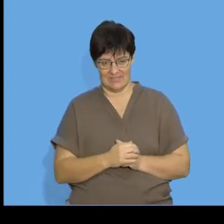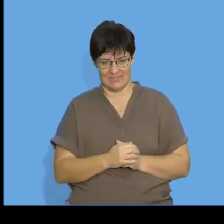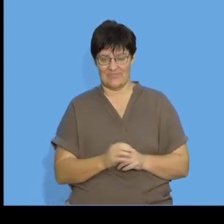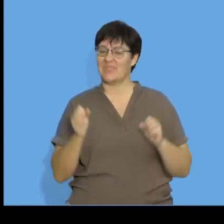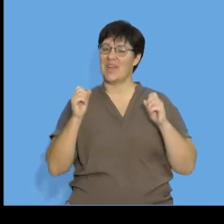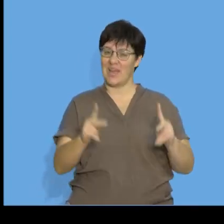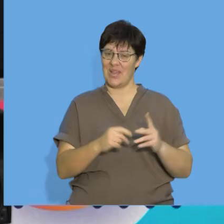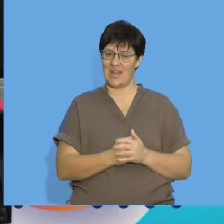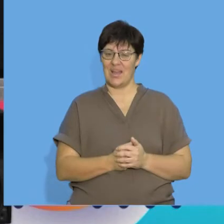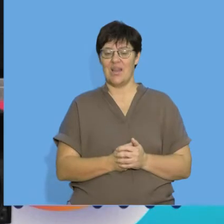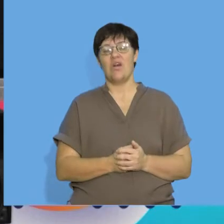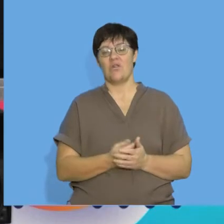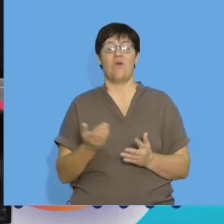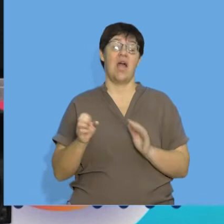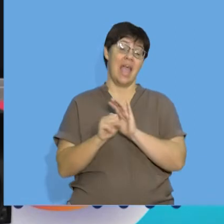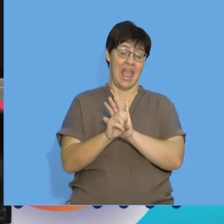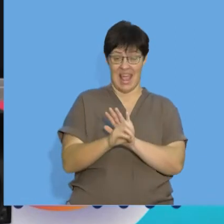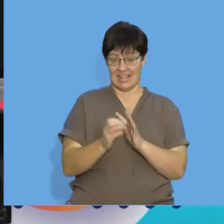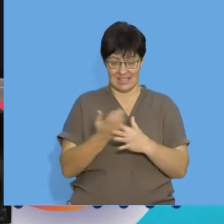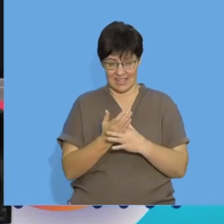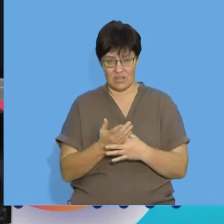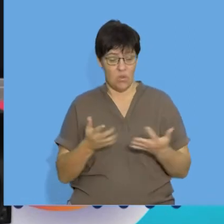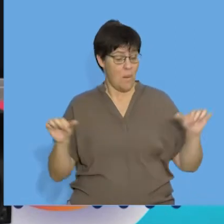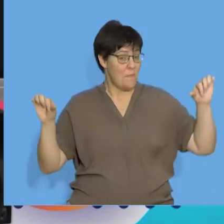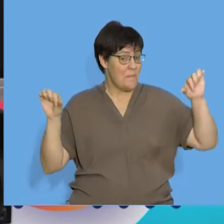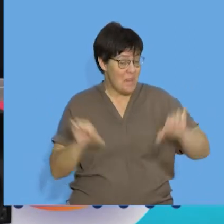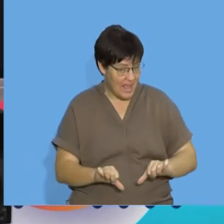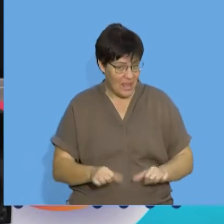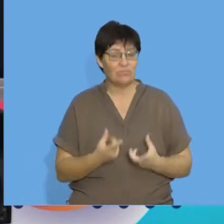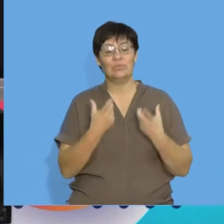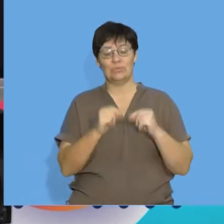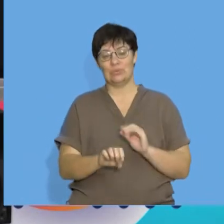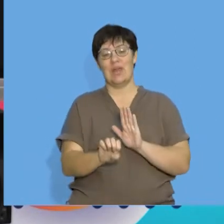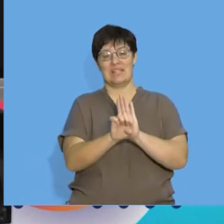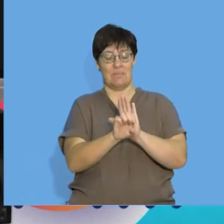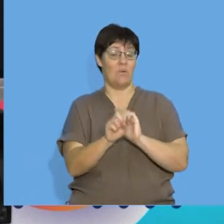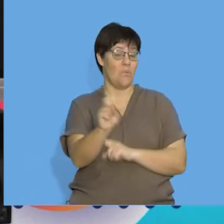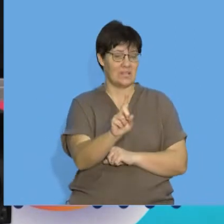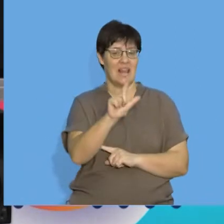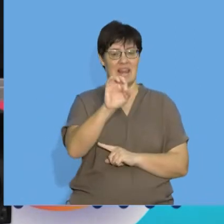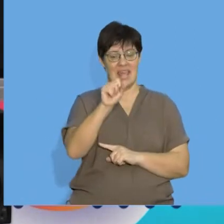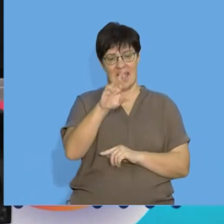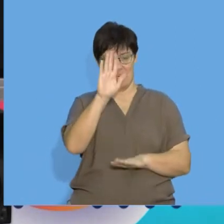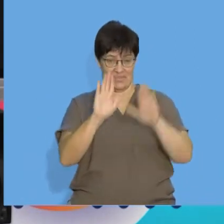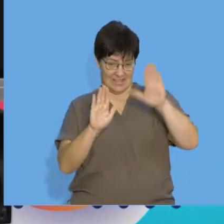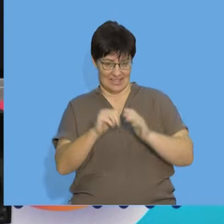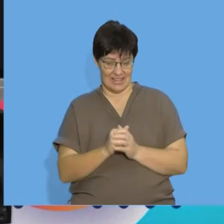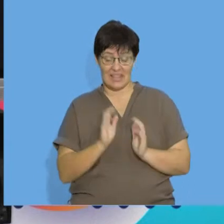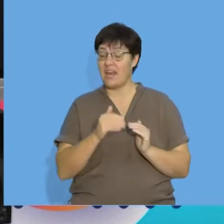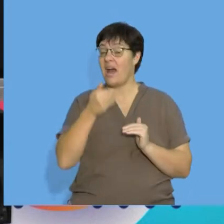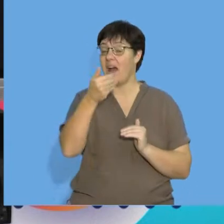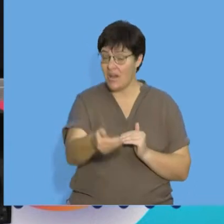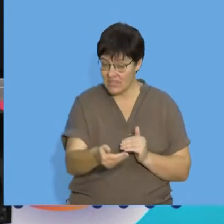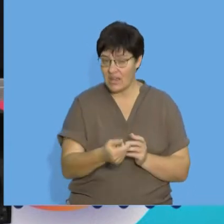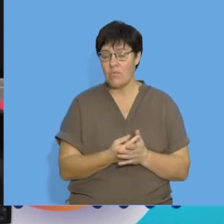Okay, we are going to go shortly to an ad break, but as soon as we're back, I'm going to do an example of a linear pattern, and after